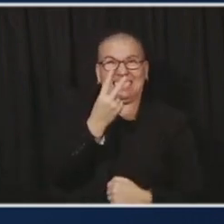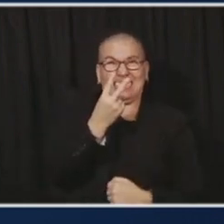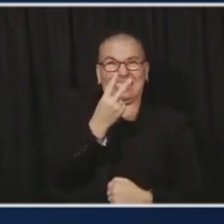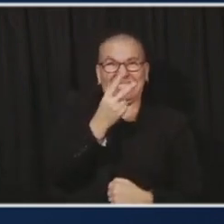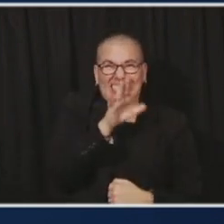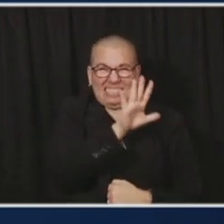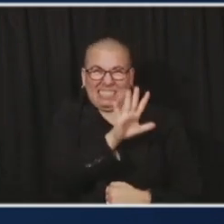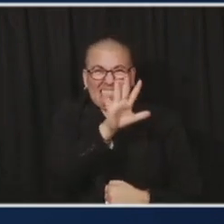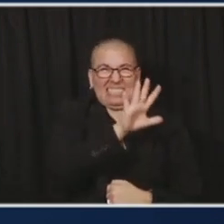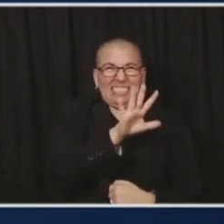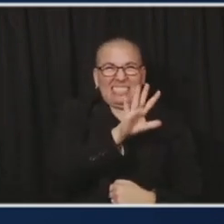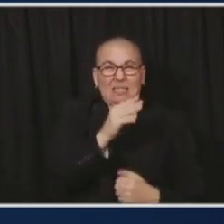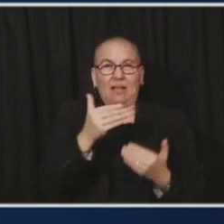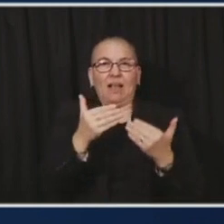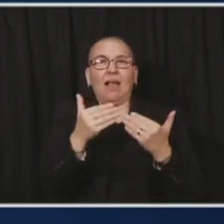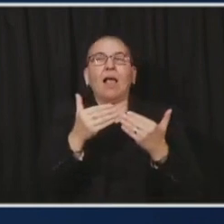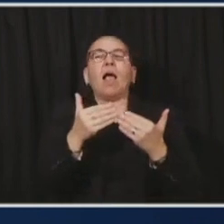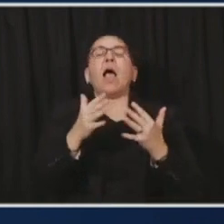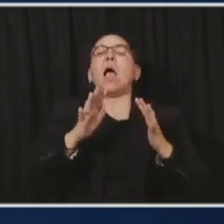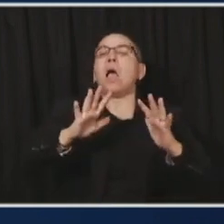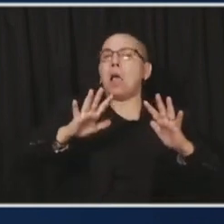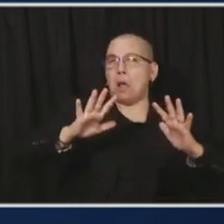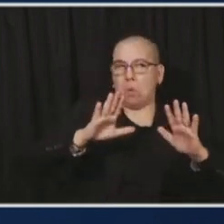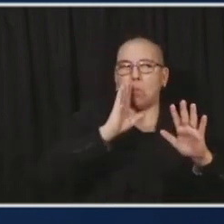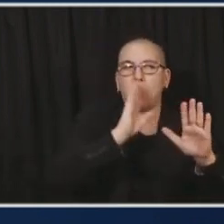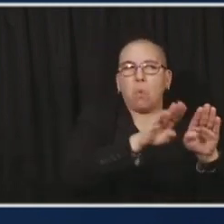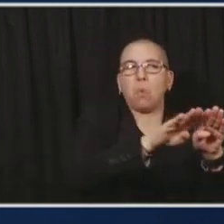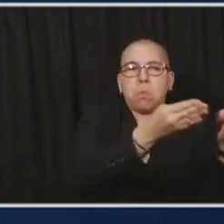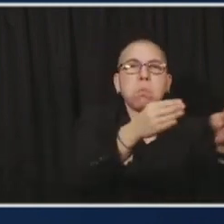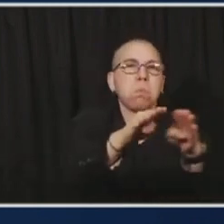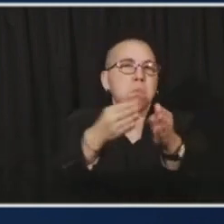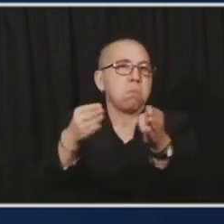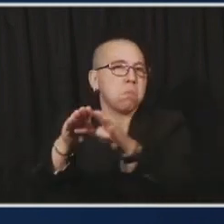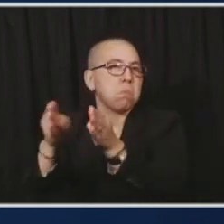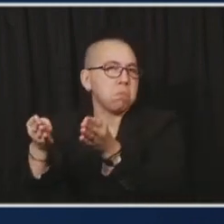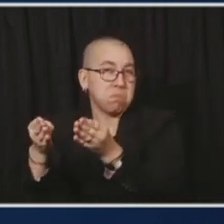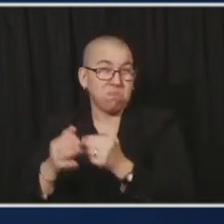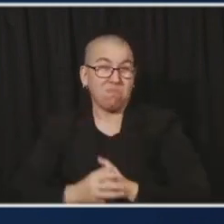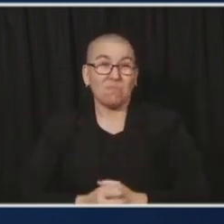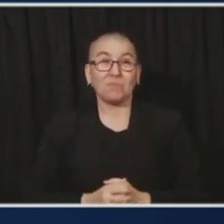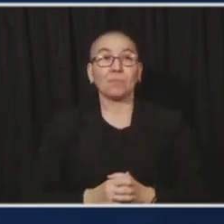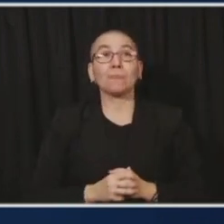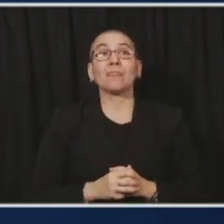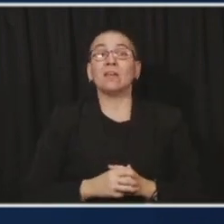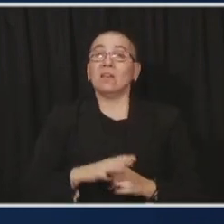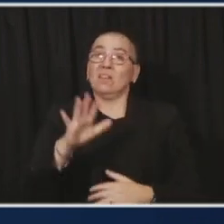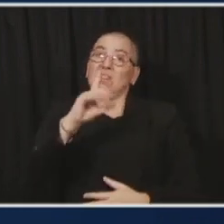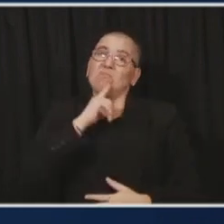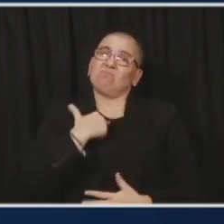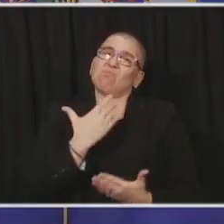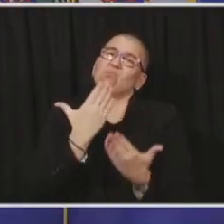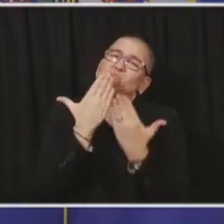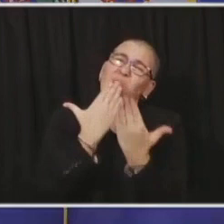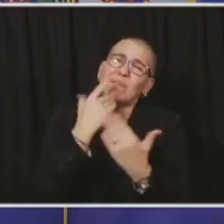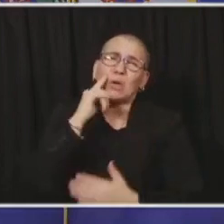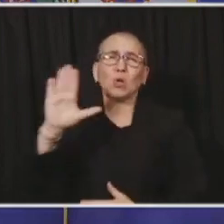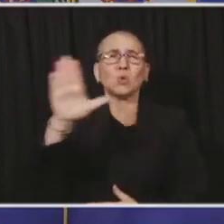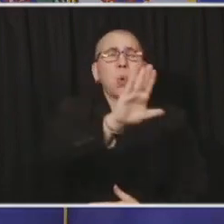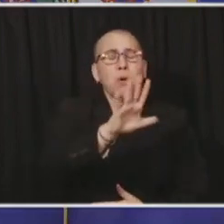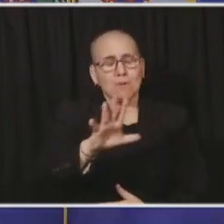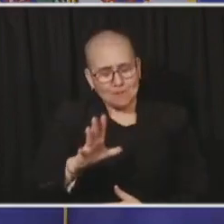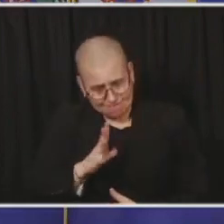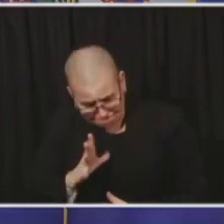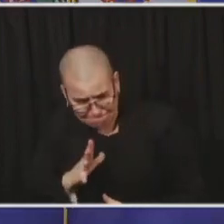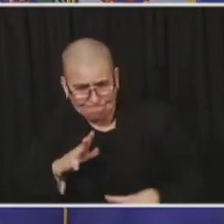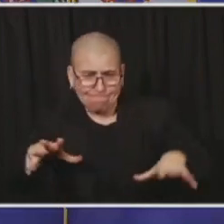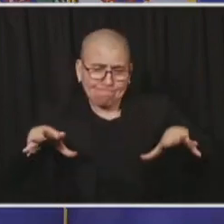and you should, I am incredibly grateful of the sacrifices you made to pull that back down, we've still got